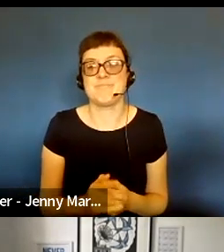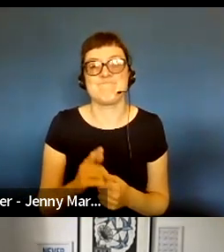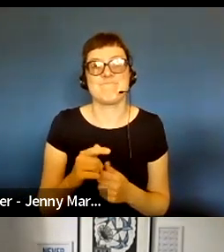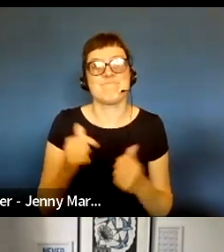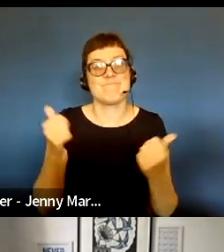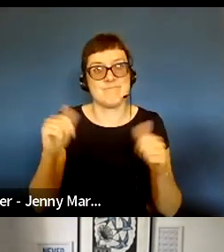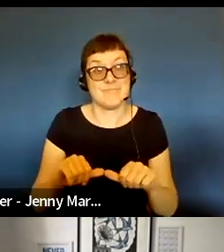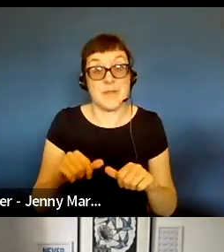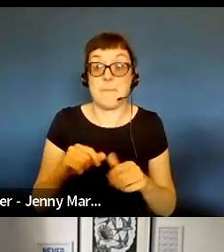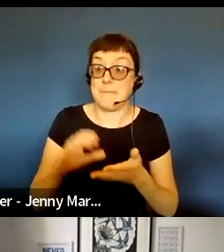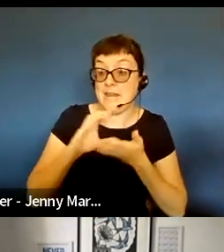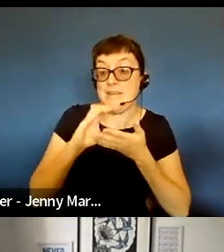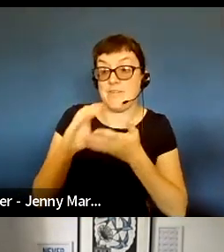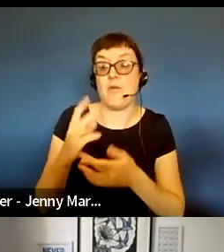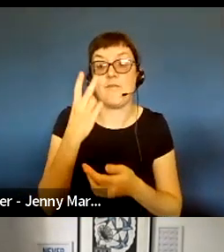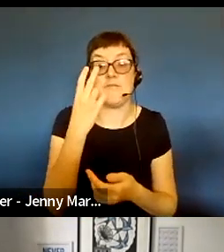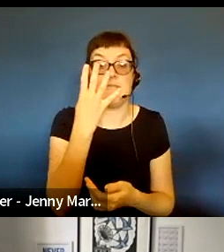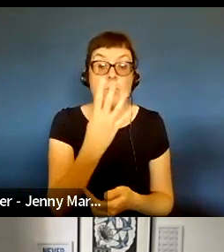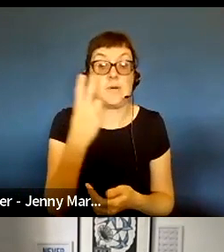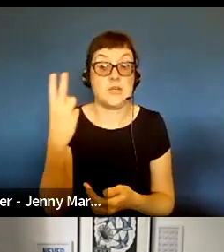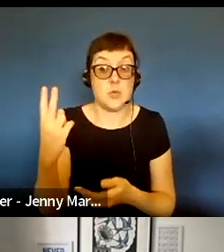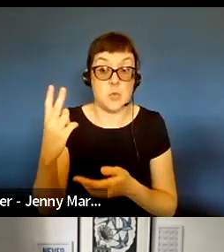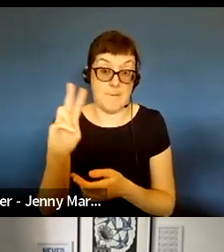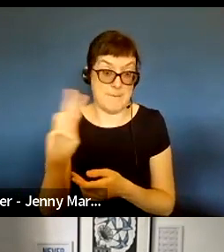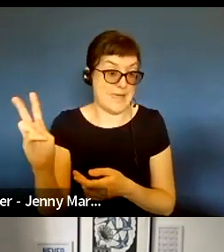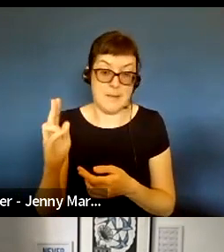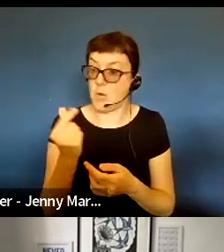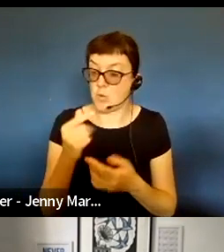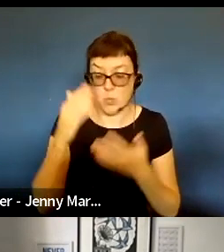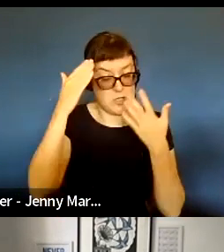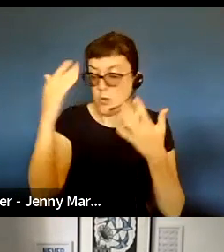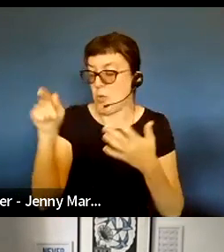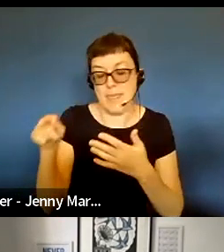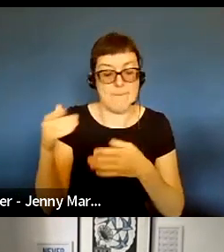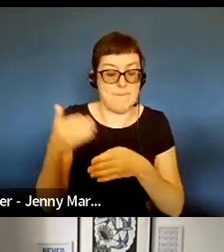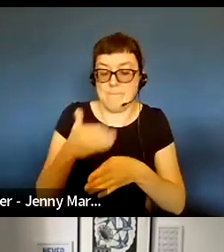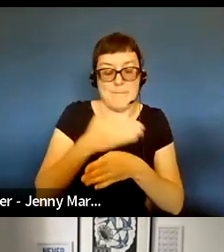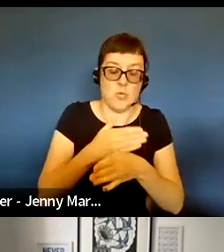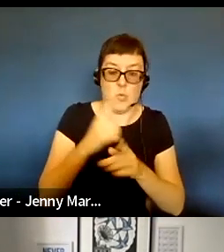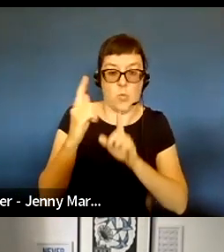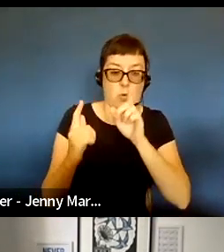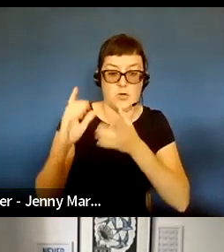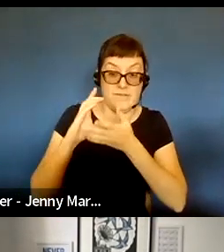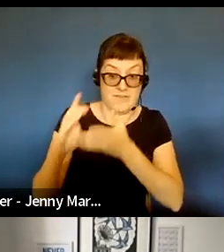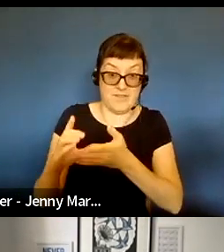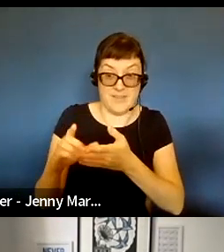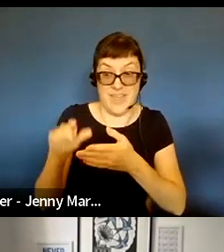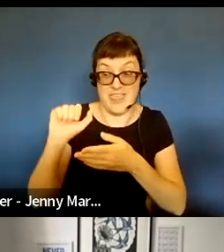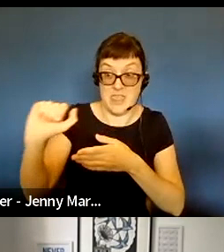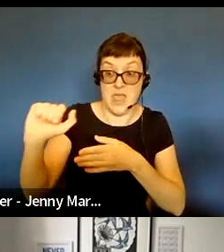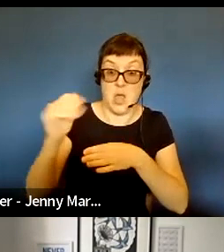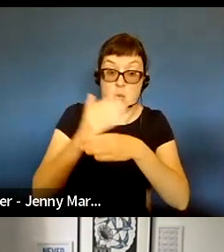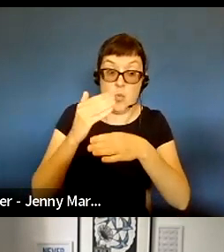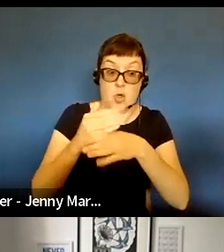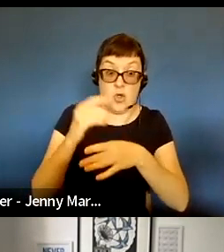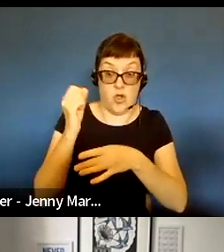we funded 42 pairs of artists, most of whom we did not know before the one-to-one fund, and the range of work and ideas that